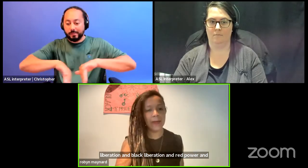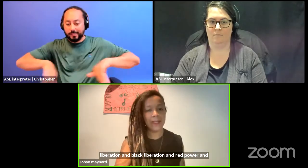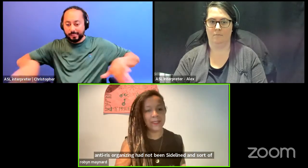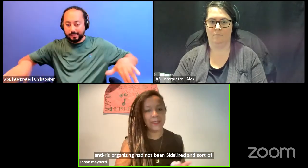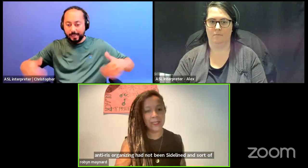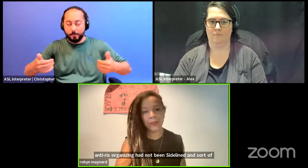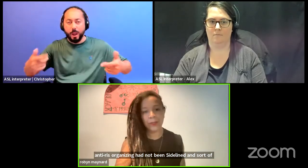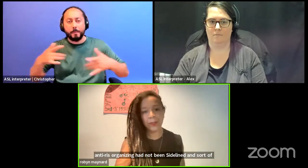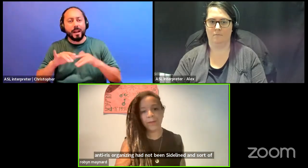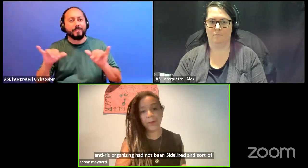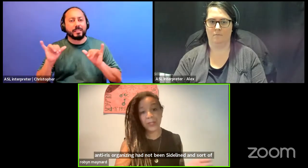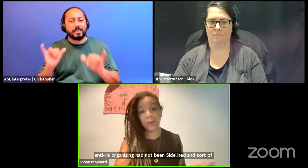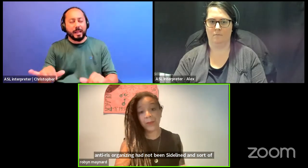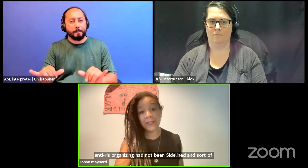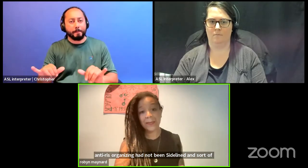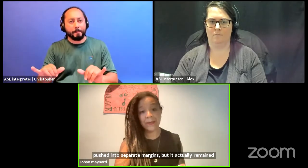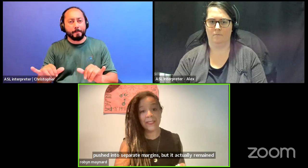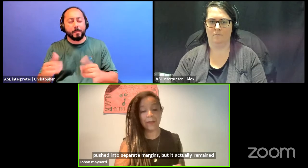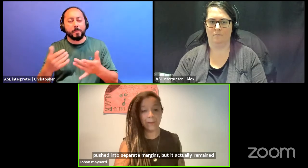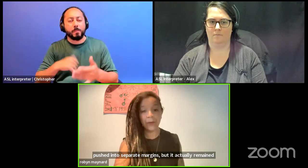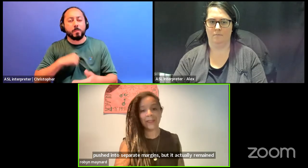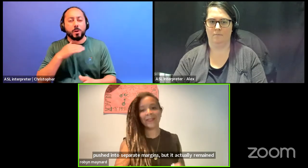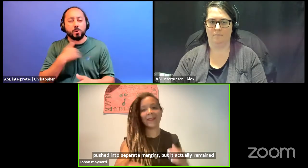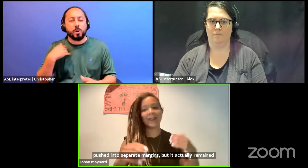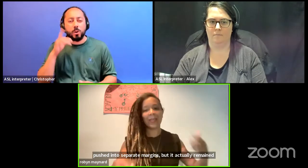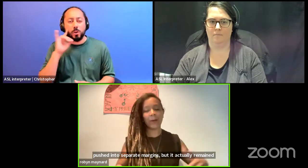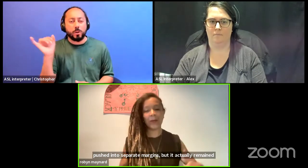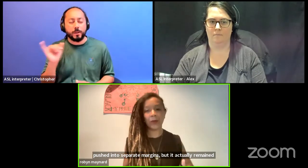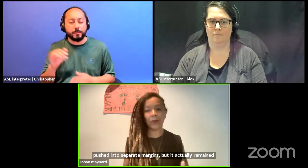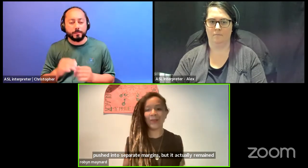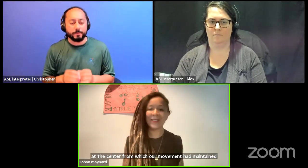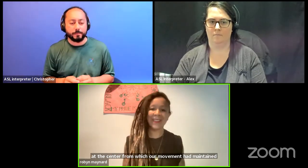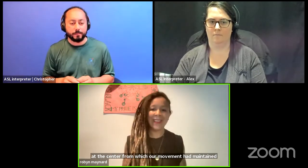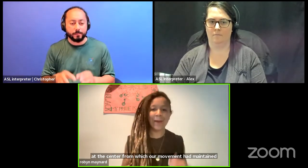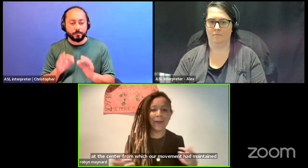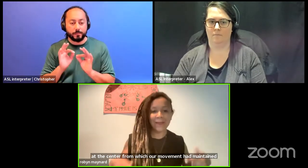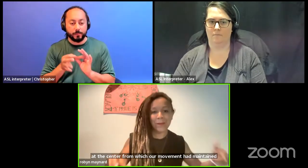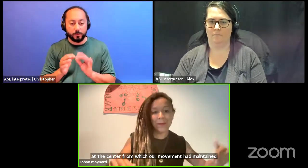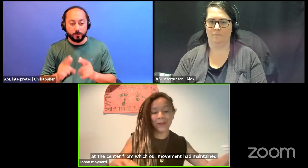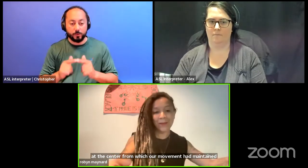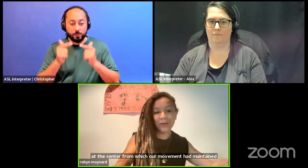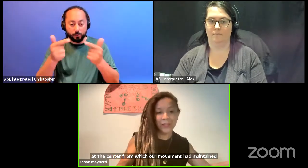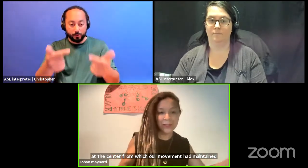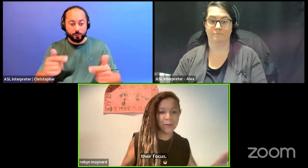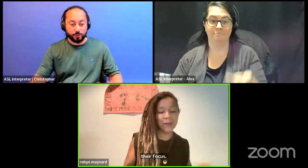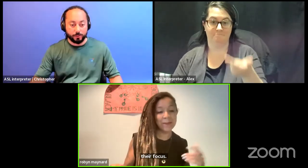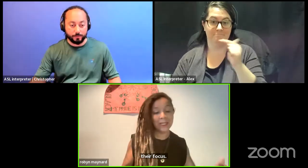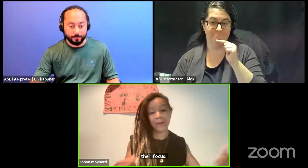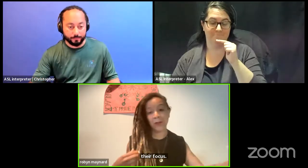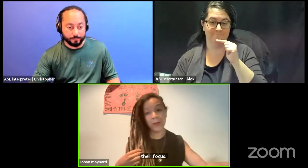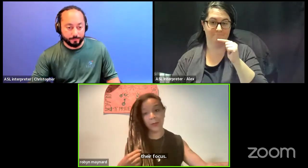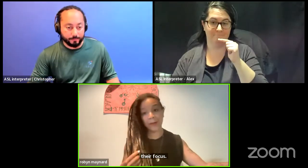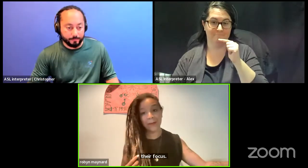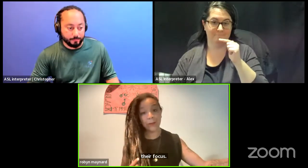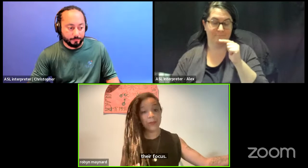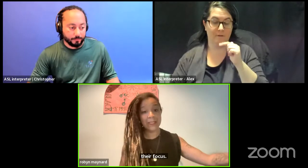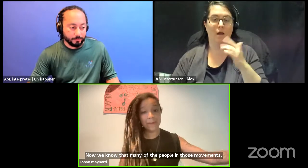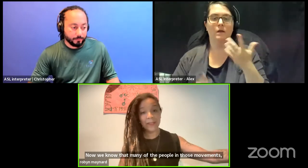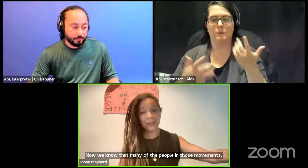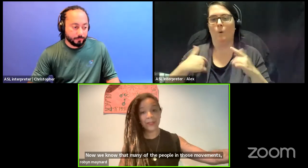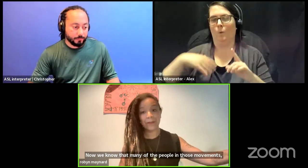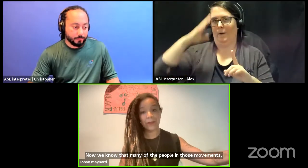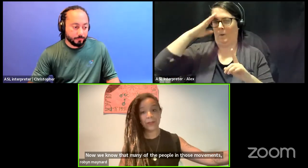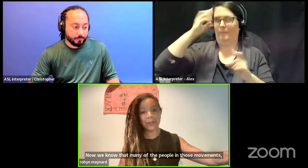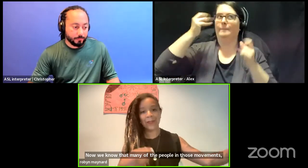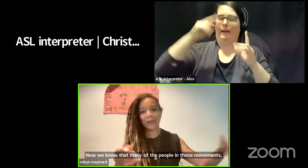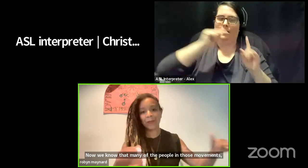it actually remained at the center from which our movement had maintained their focus. Now we know that many of us. people involved in those movements, many of the queer black folks,